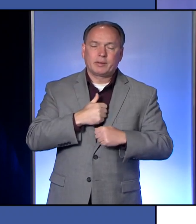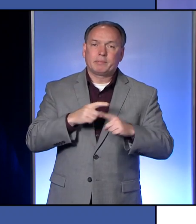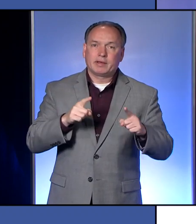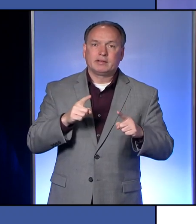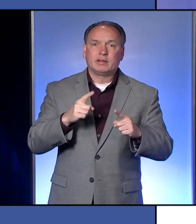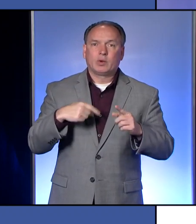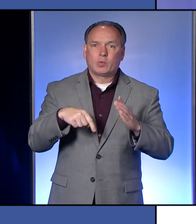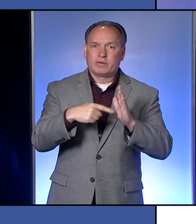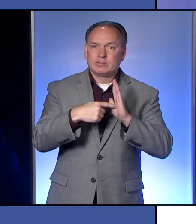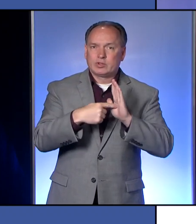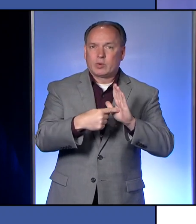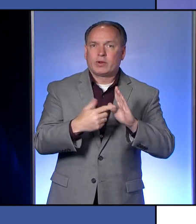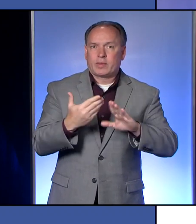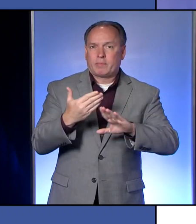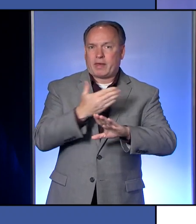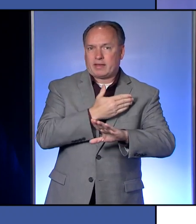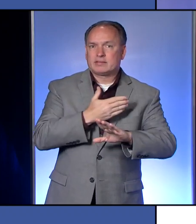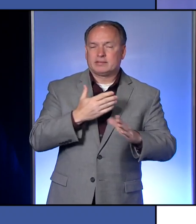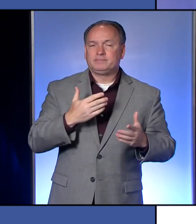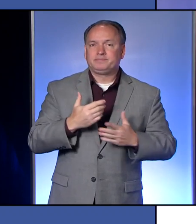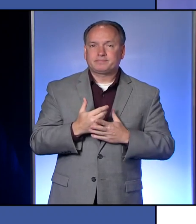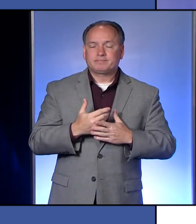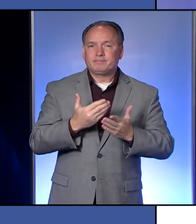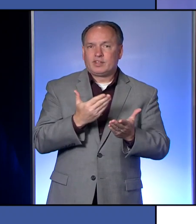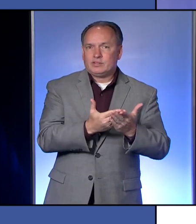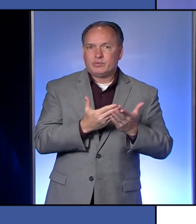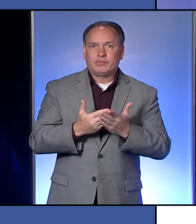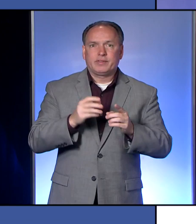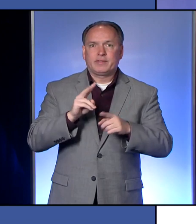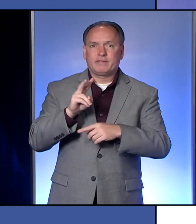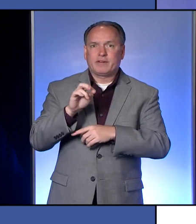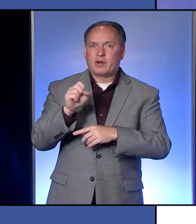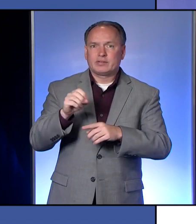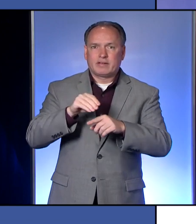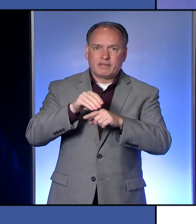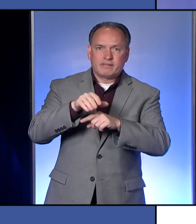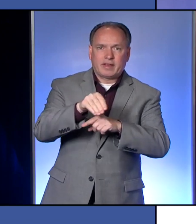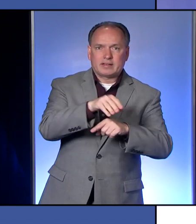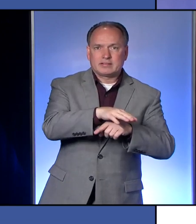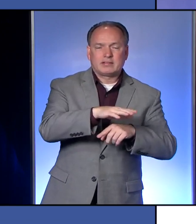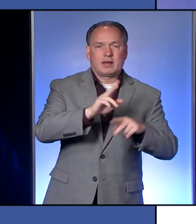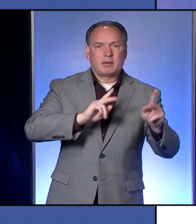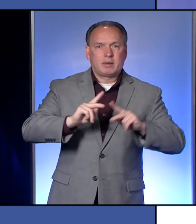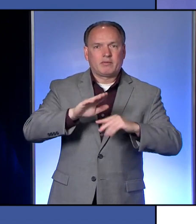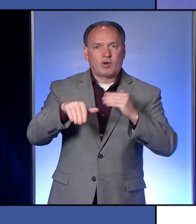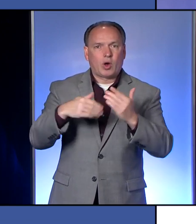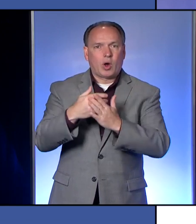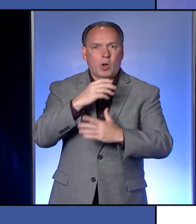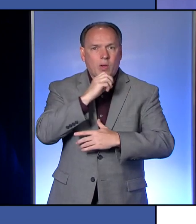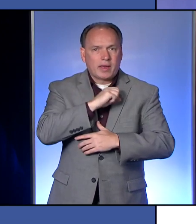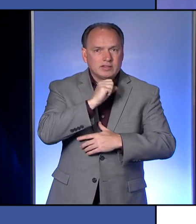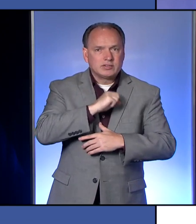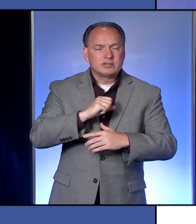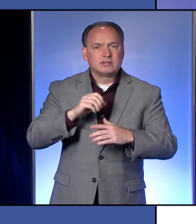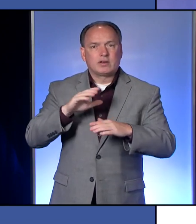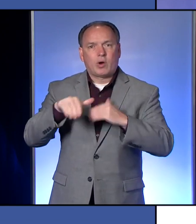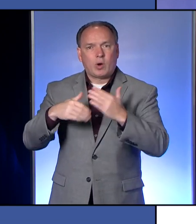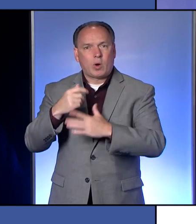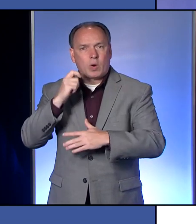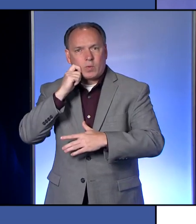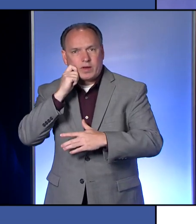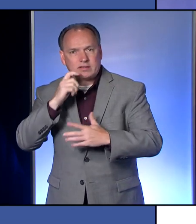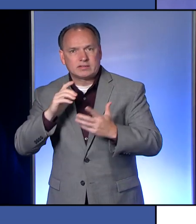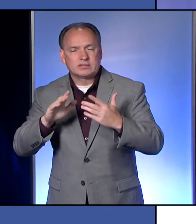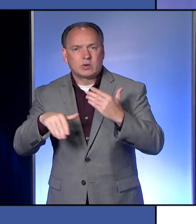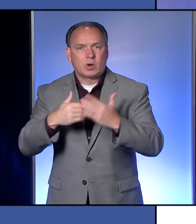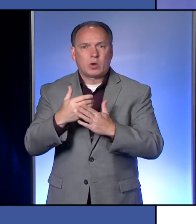in the past, it's proven that this virus infects people of all ages, all races, all genders, and all